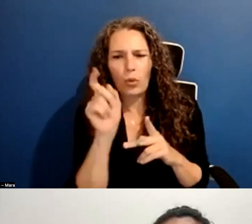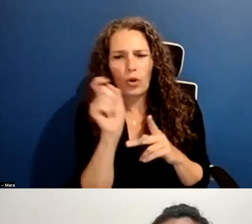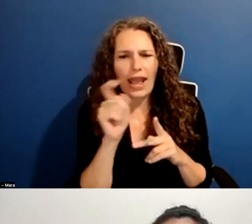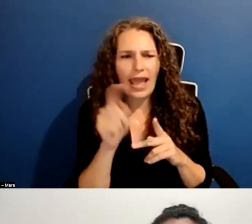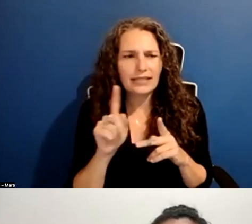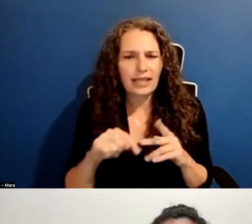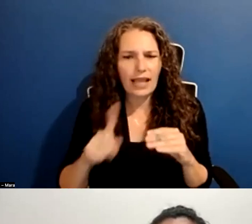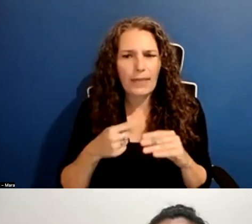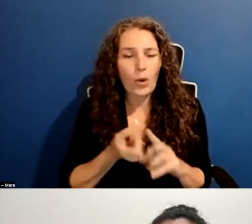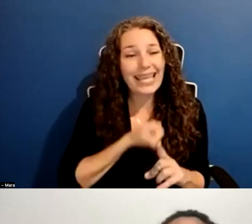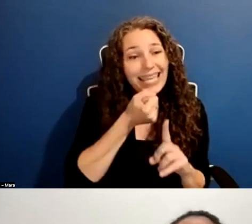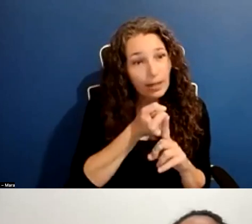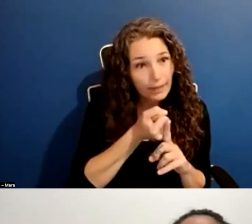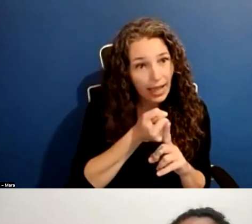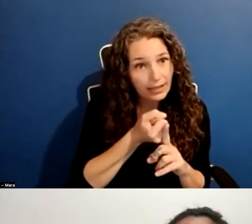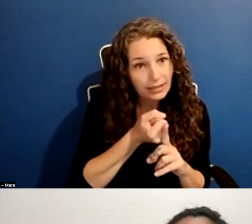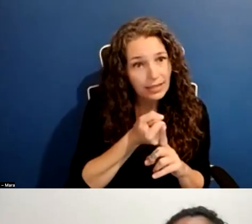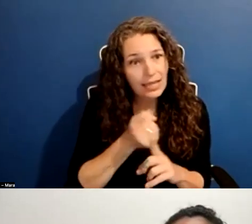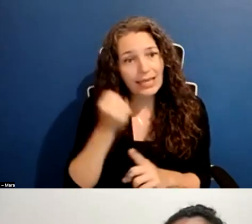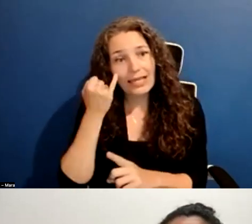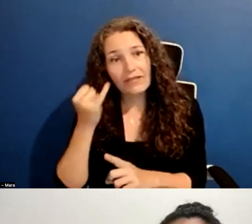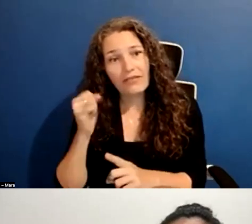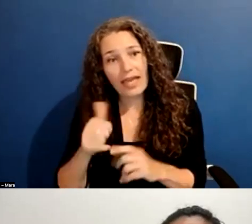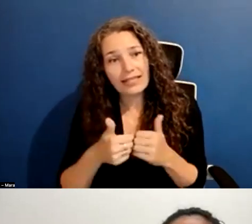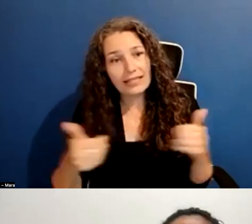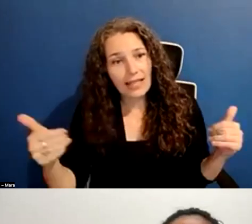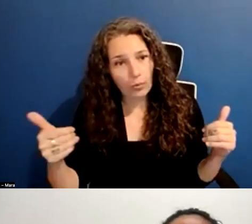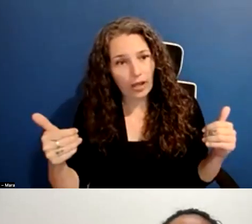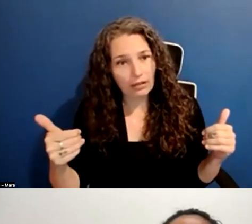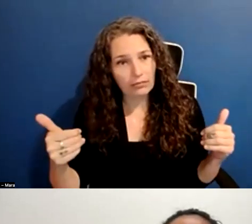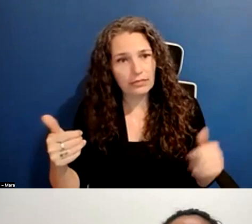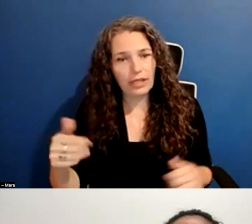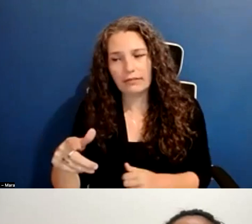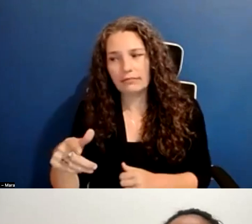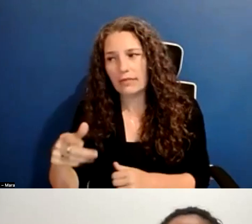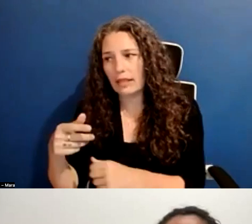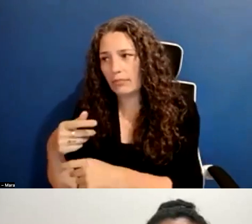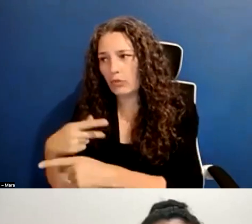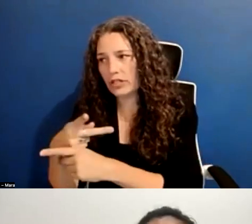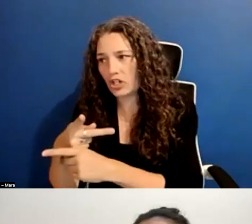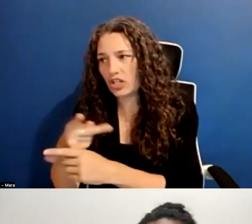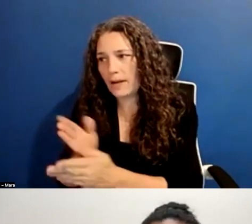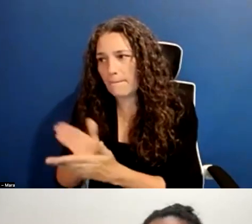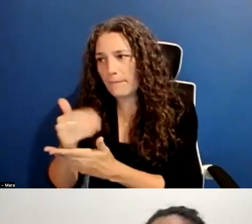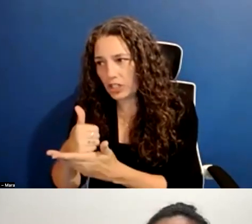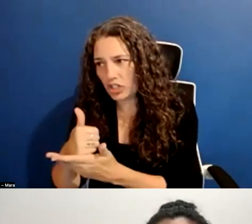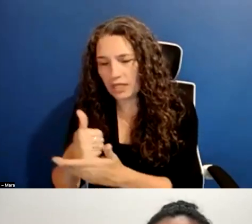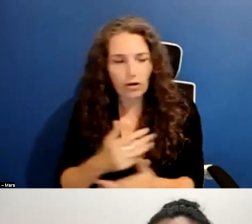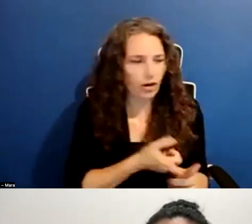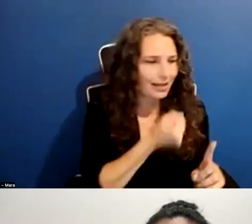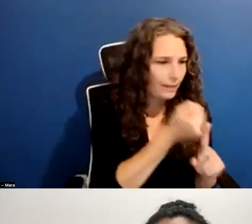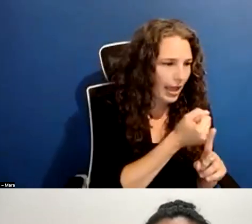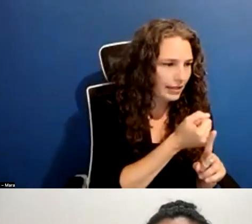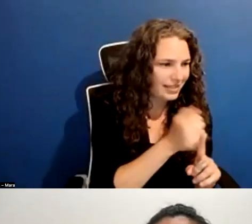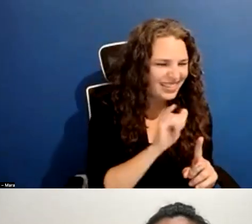and whether impact should be considered separate from your production budget. Um, and is impact even considered a separate